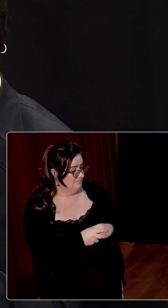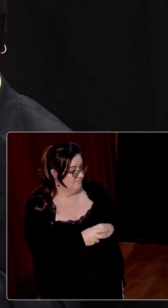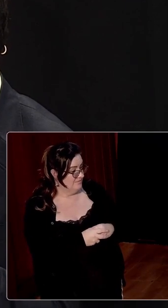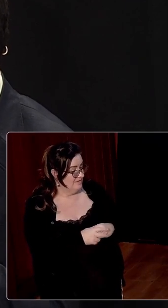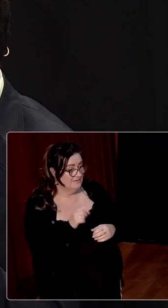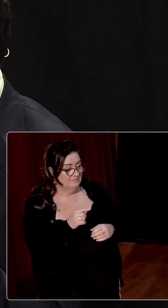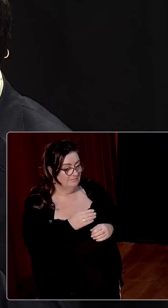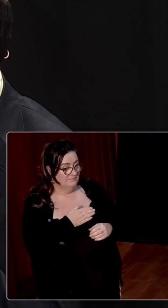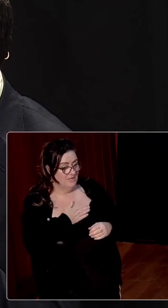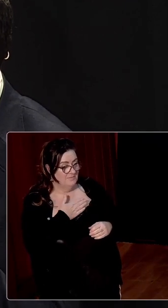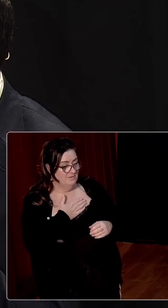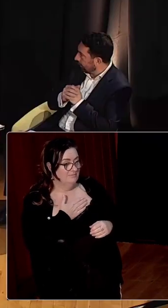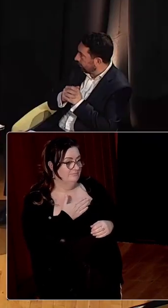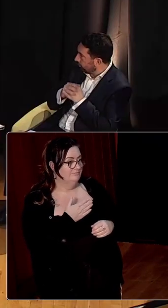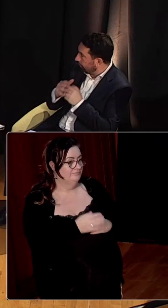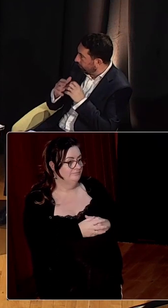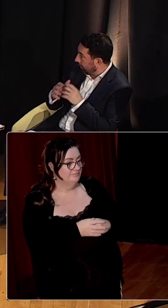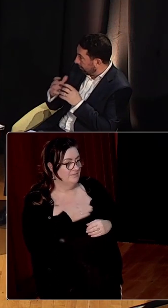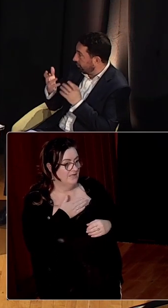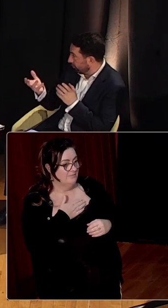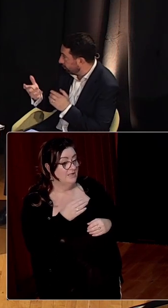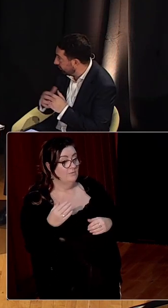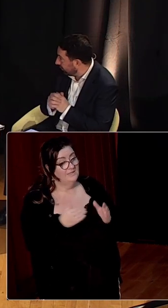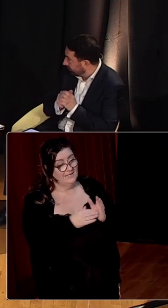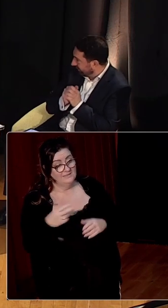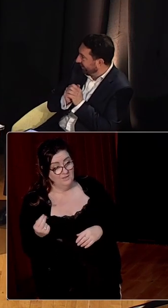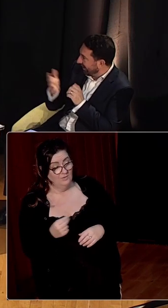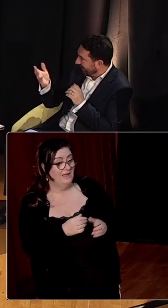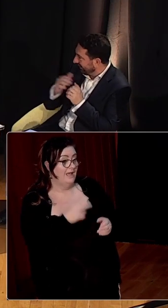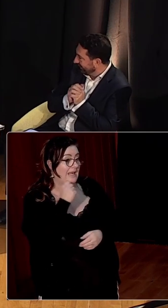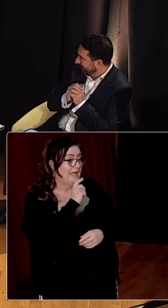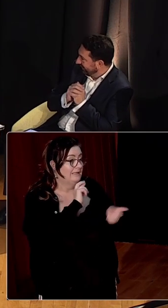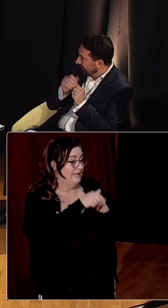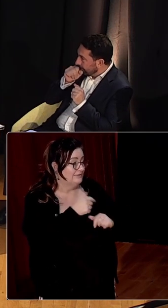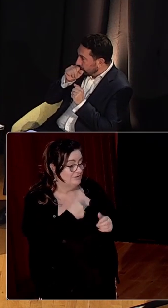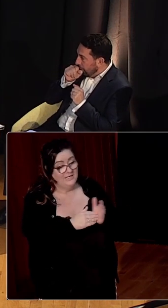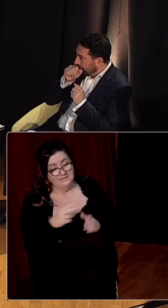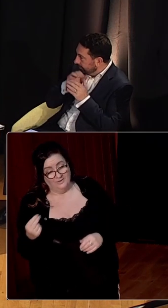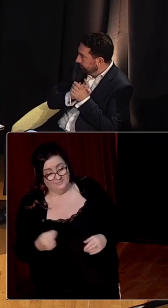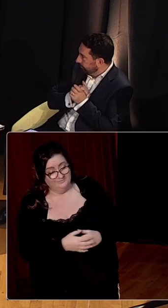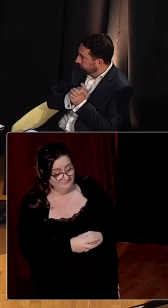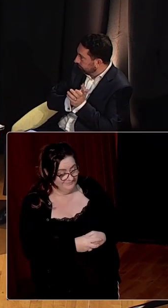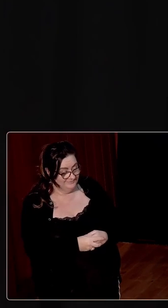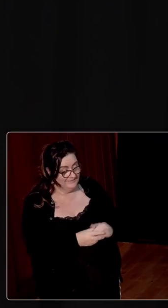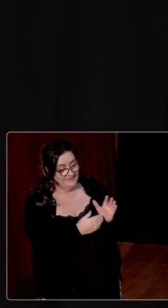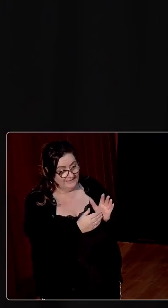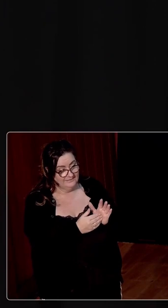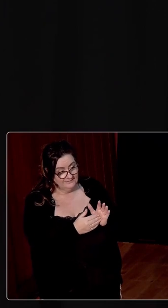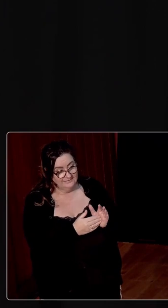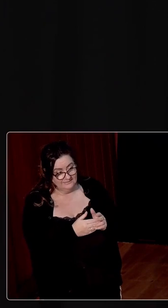I won't say upsetting, but I mean, it's a very, like, the treatment of women and marginal groups. Yes I'll answer it. Yes and no. Yes and no. I mean,